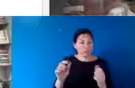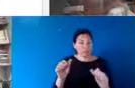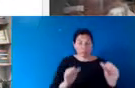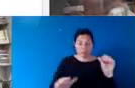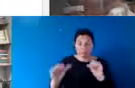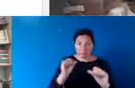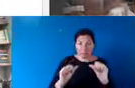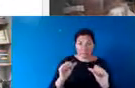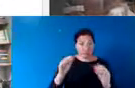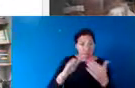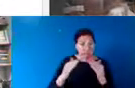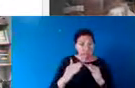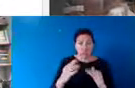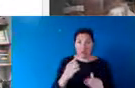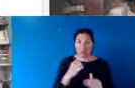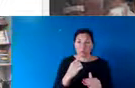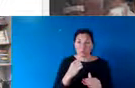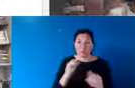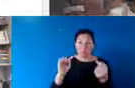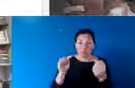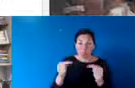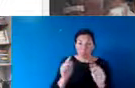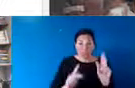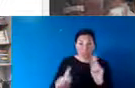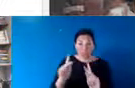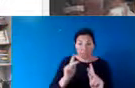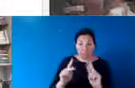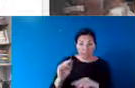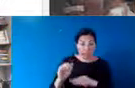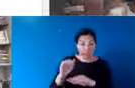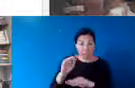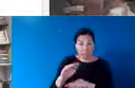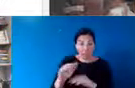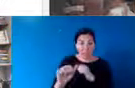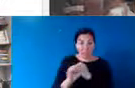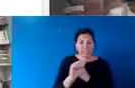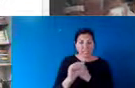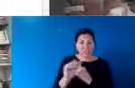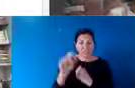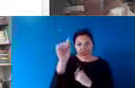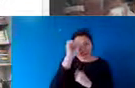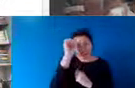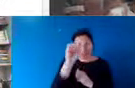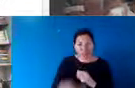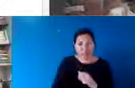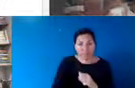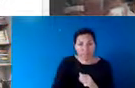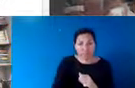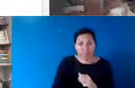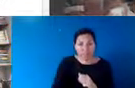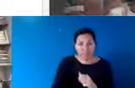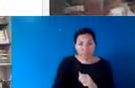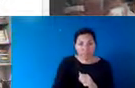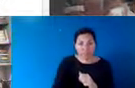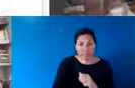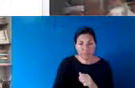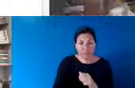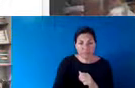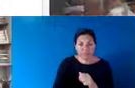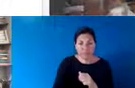Concerned Scientists, who say hurting people to slaughter, the dangerous fringe theory behind the Great Barrington Declaration. Essentially suggesting that the people who are